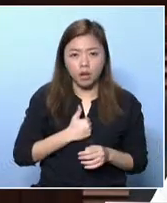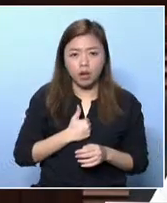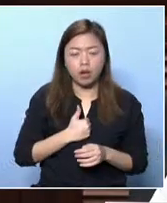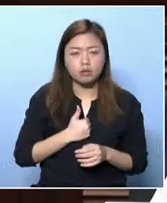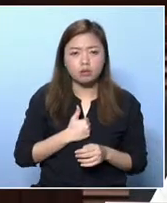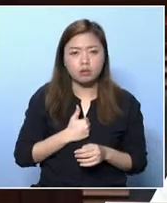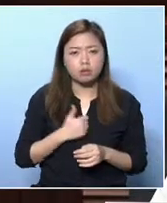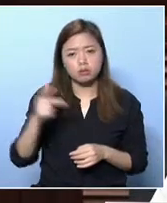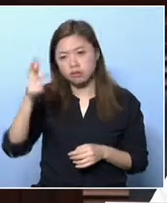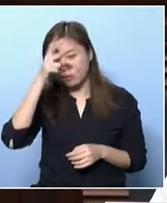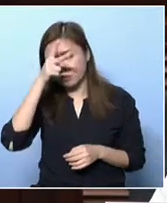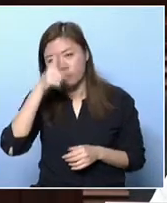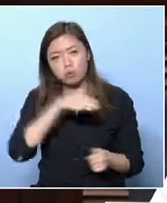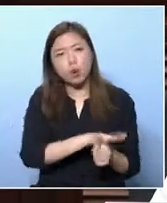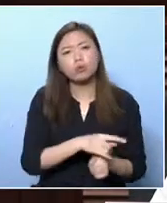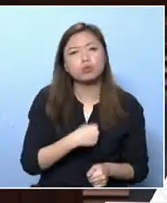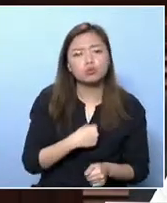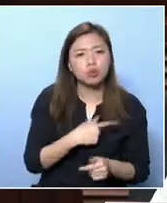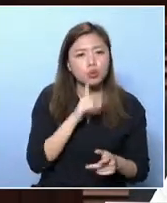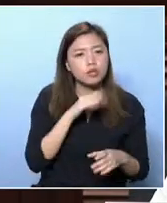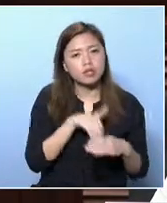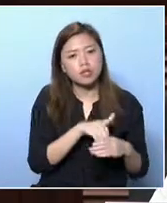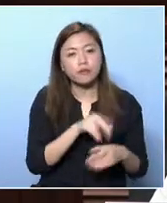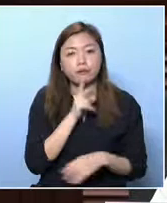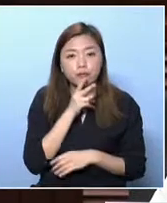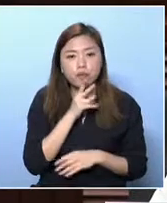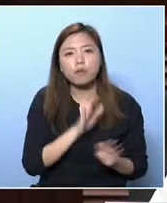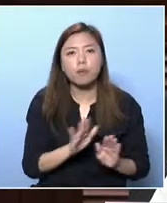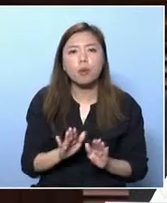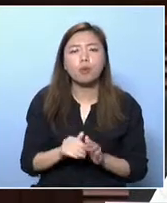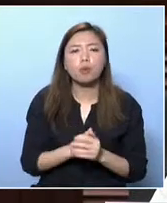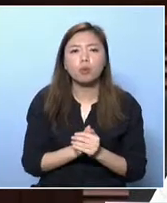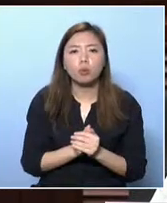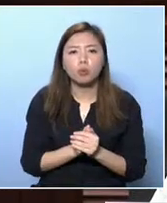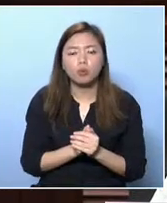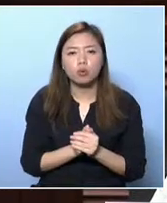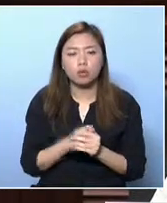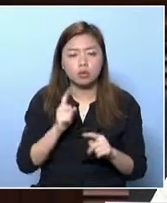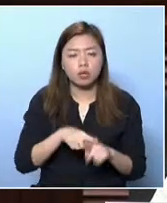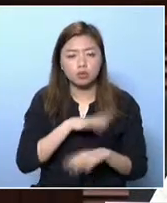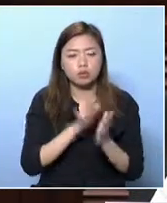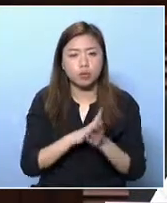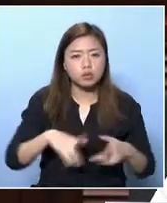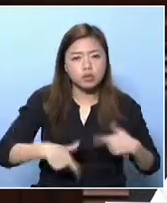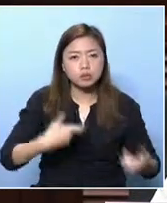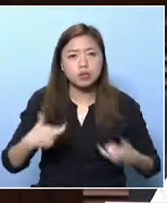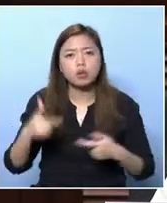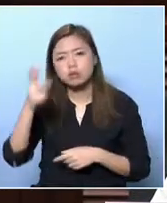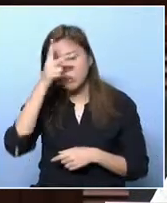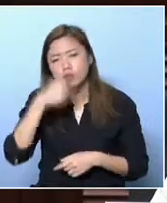EMs. And employers in the private sector need some assistance from the government in hiring